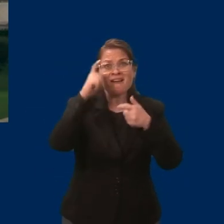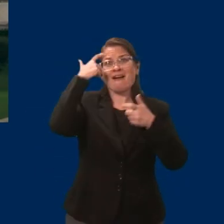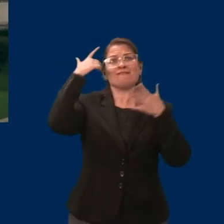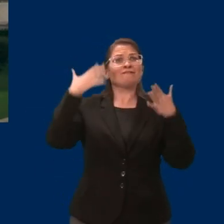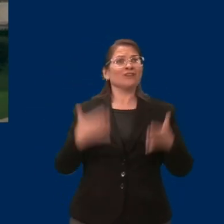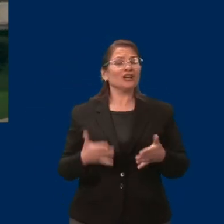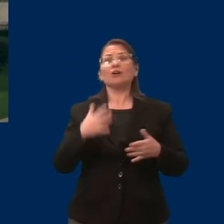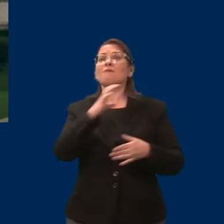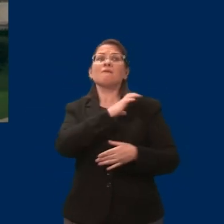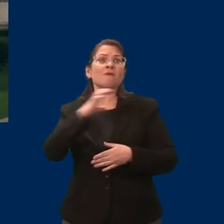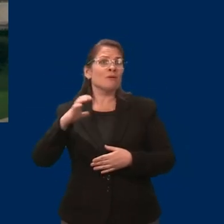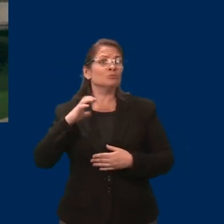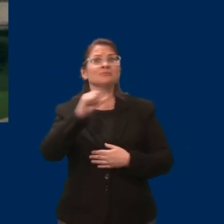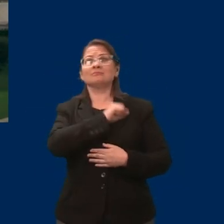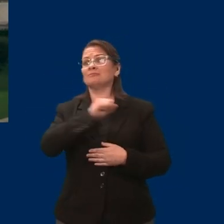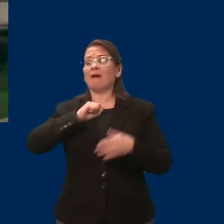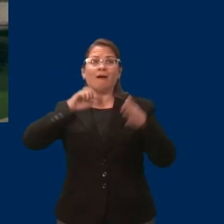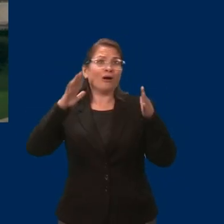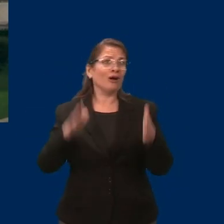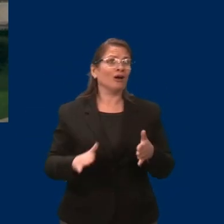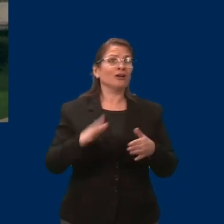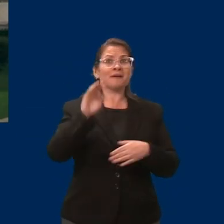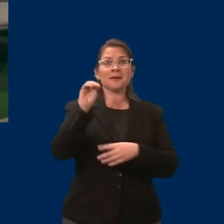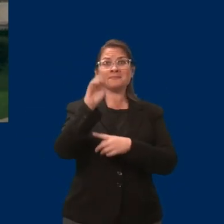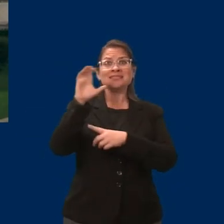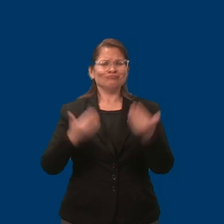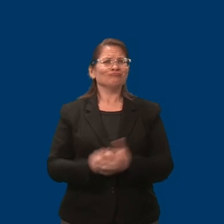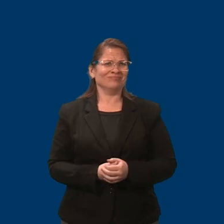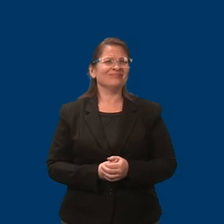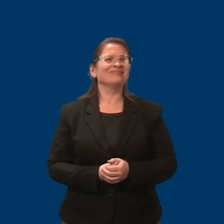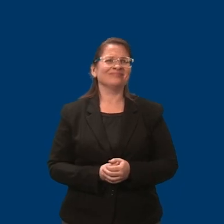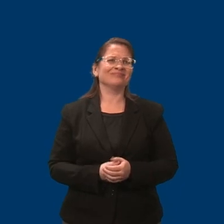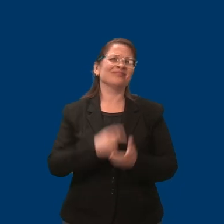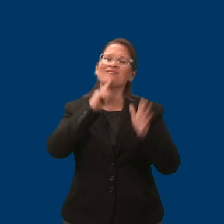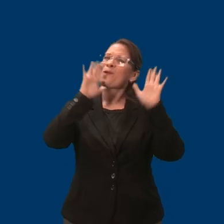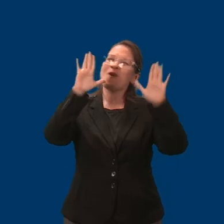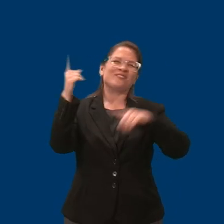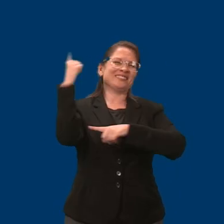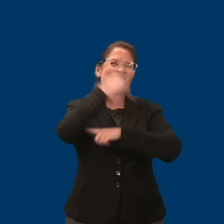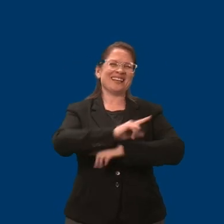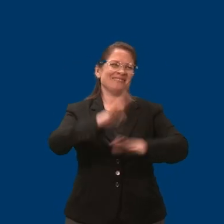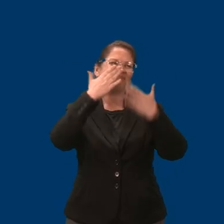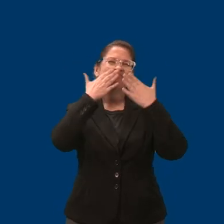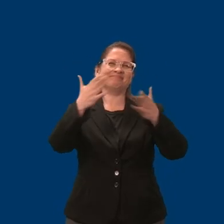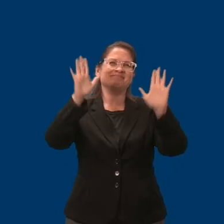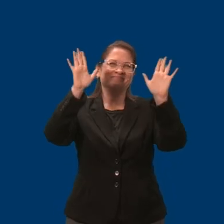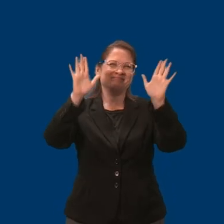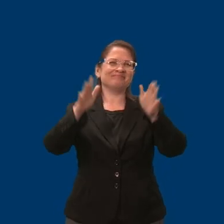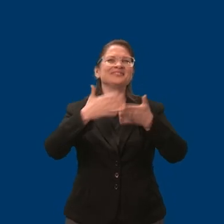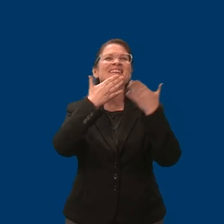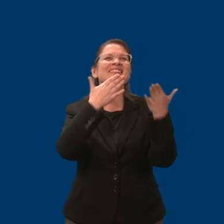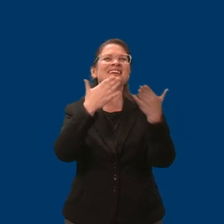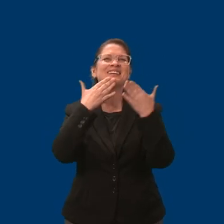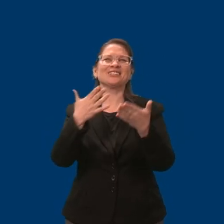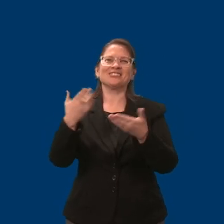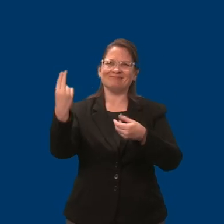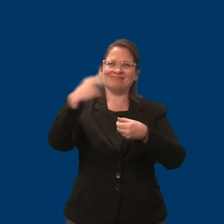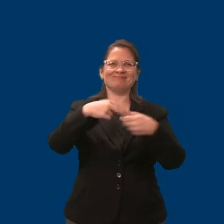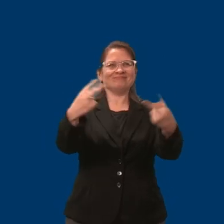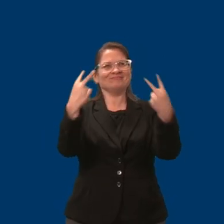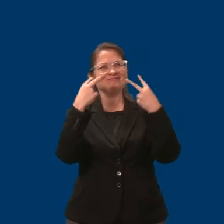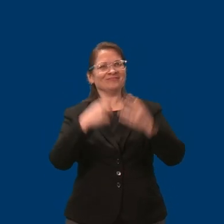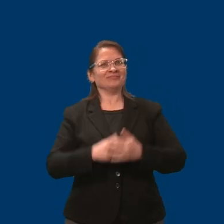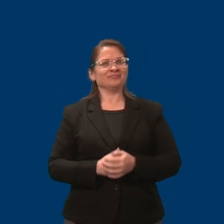and the MCD staff for putting this on. Thank you for joining us. To access the event